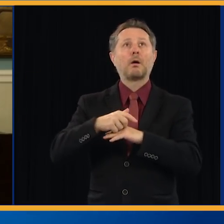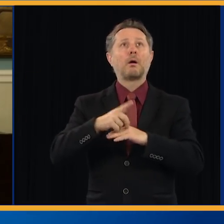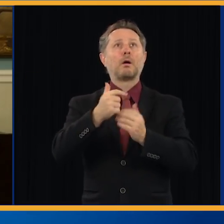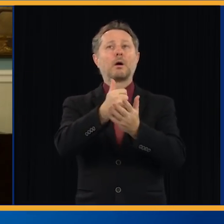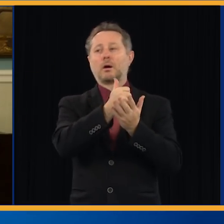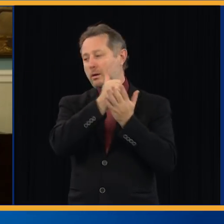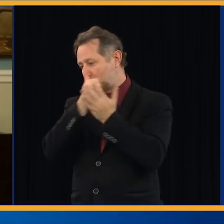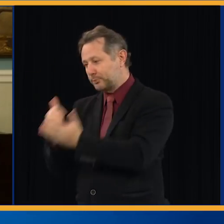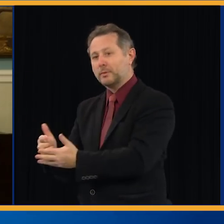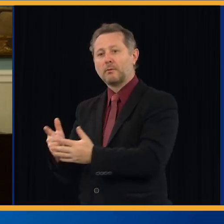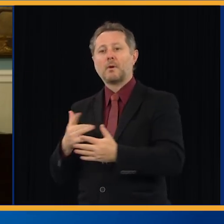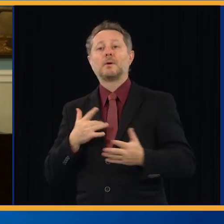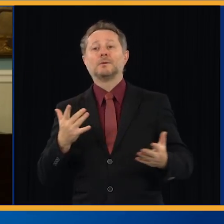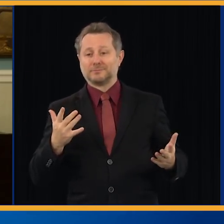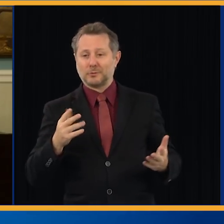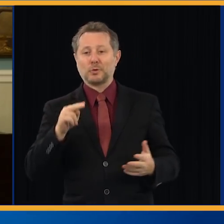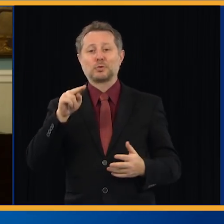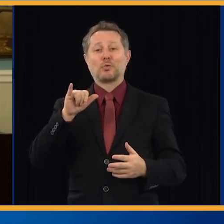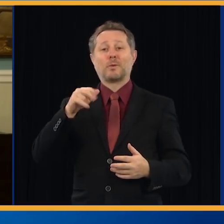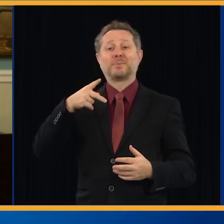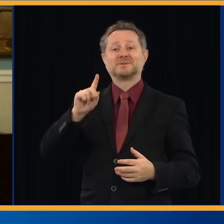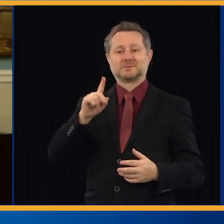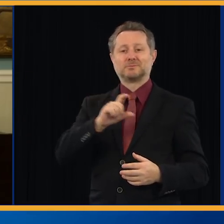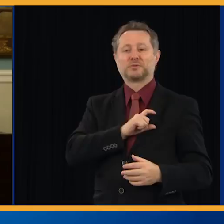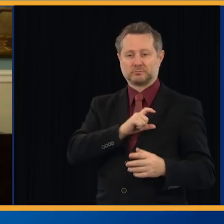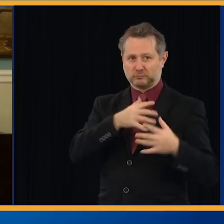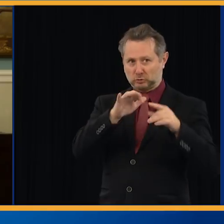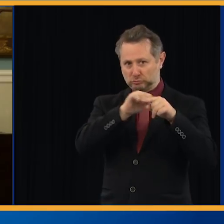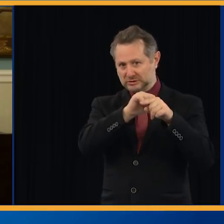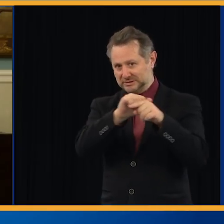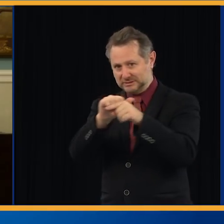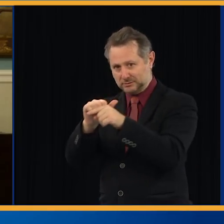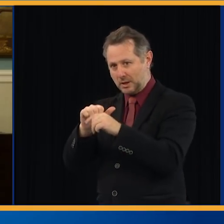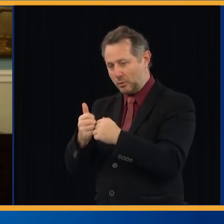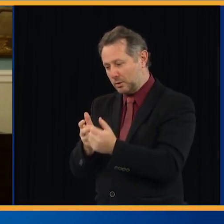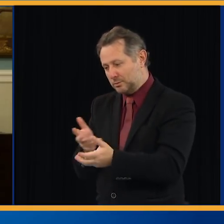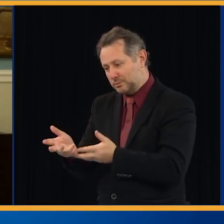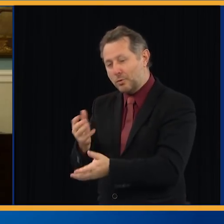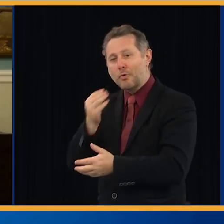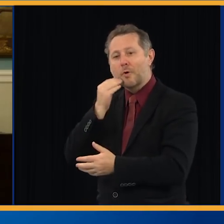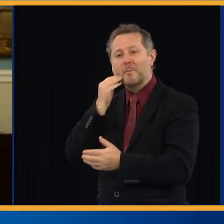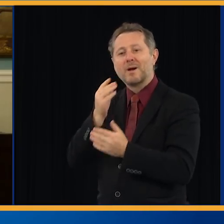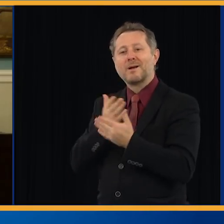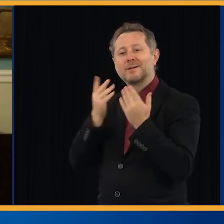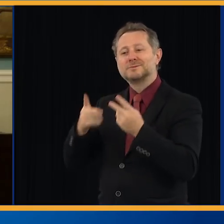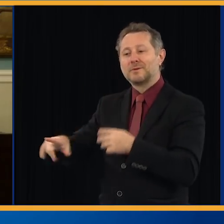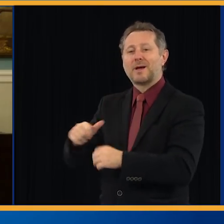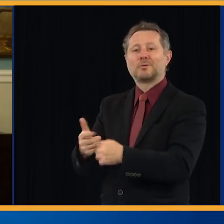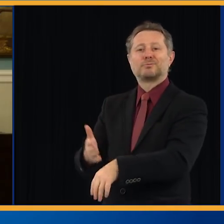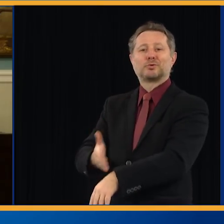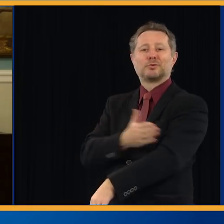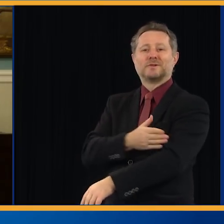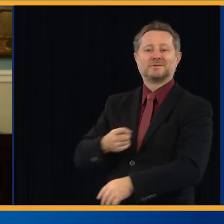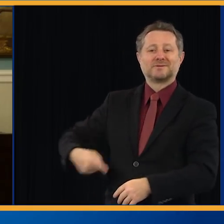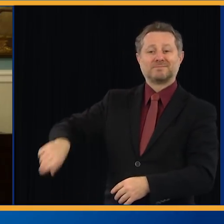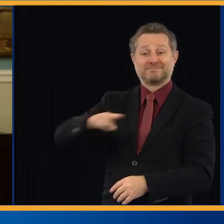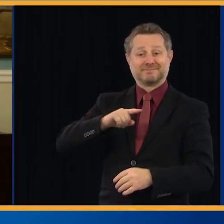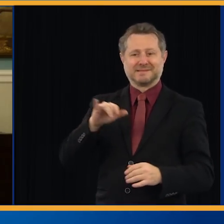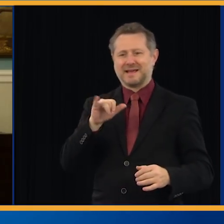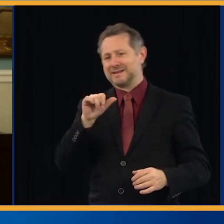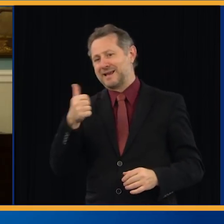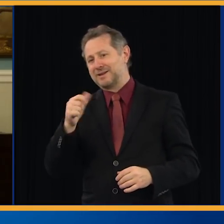outreach are there to support homeless people and get them to a better situation. Governor, you know, for decades in this city, somehow